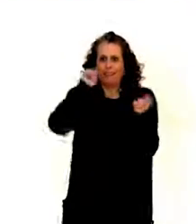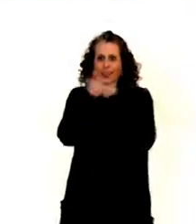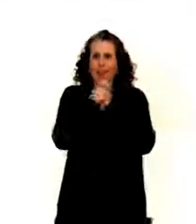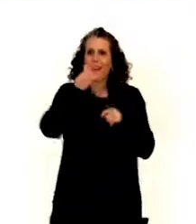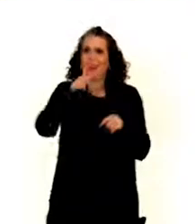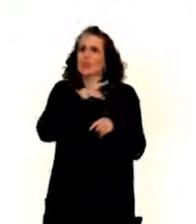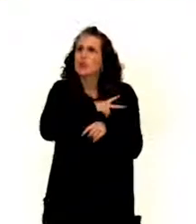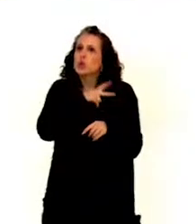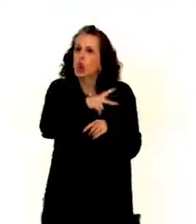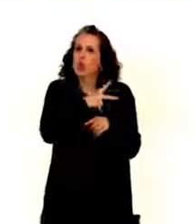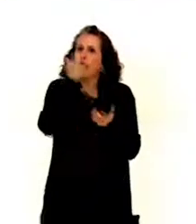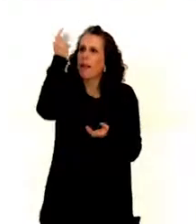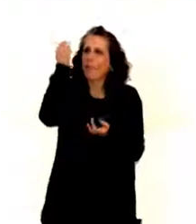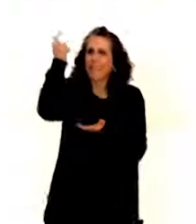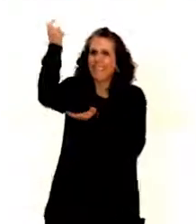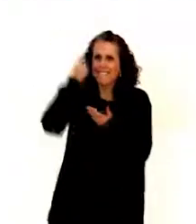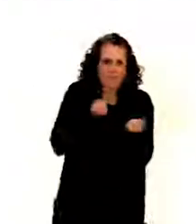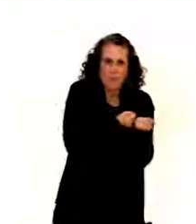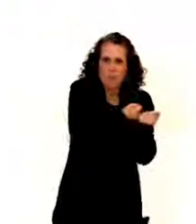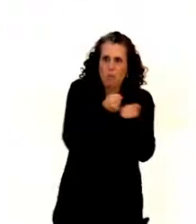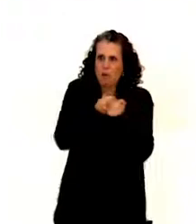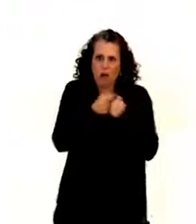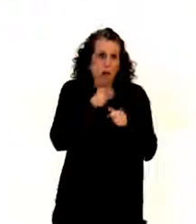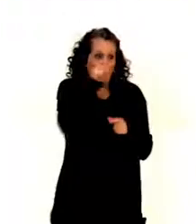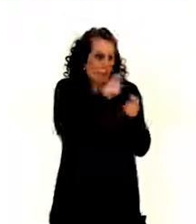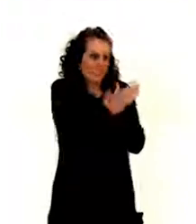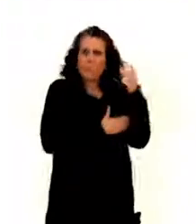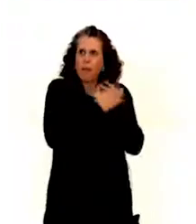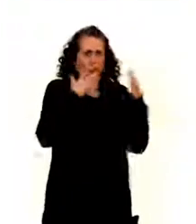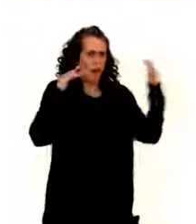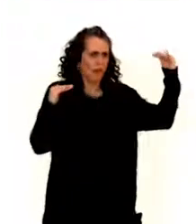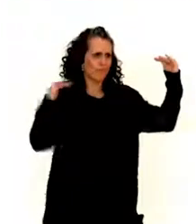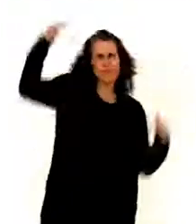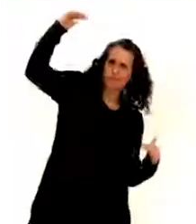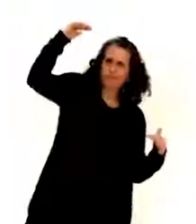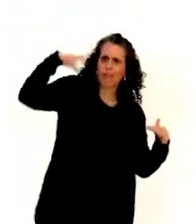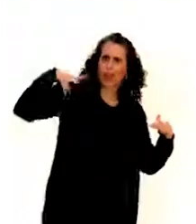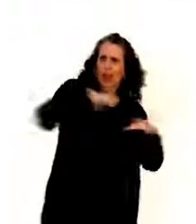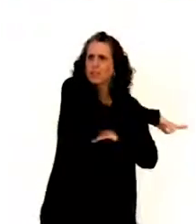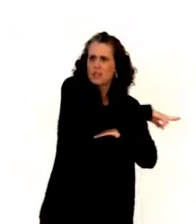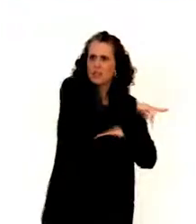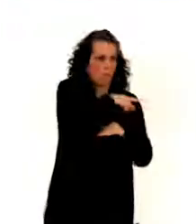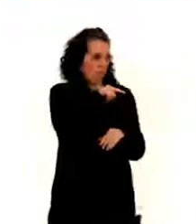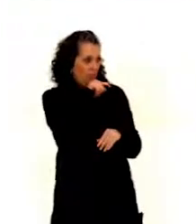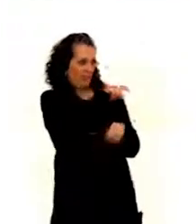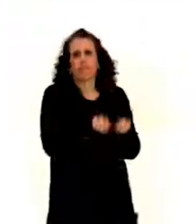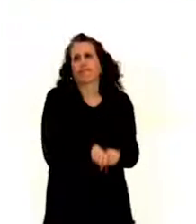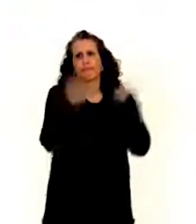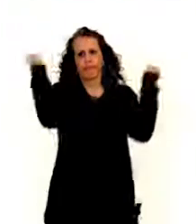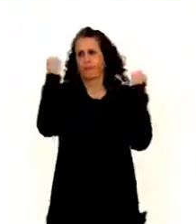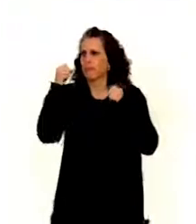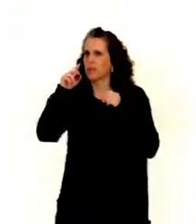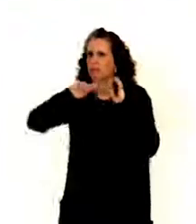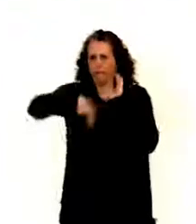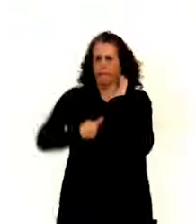targeting disproportionately persons with disabilities. And that that was a violation of number of provisions